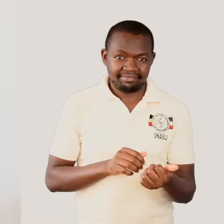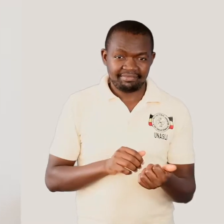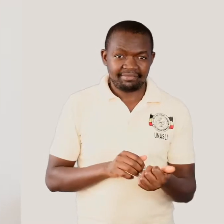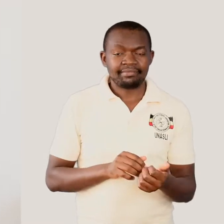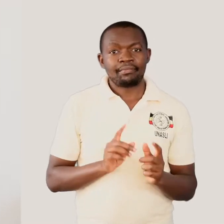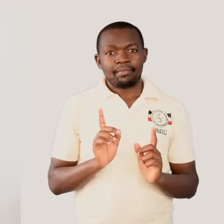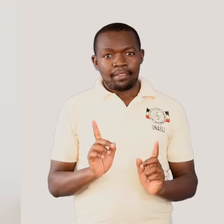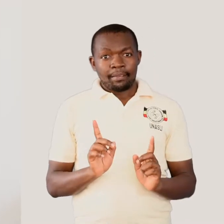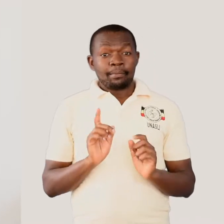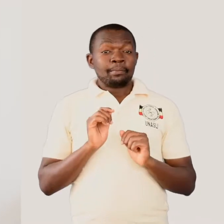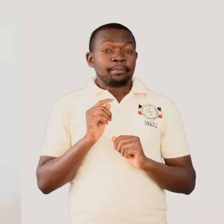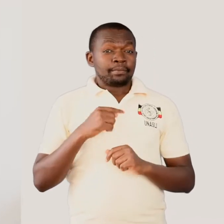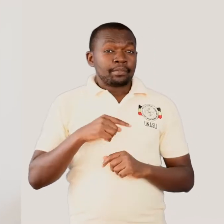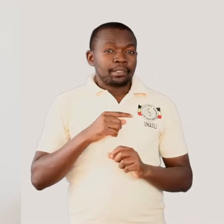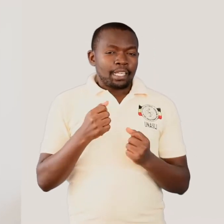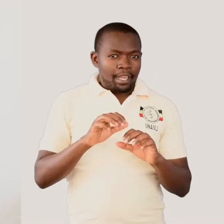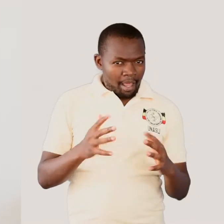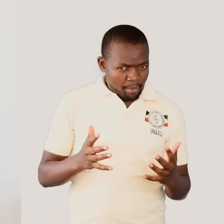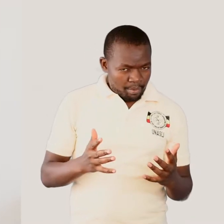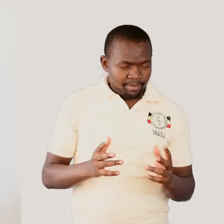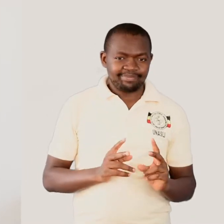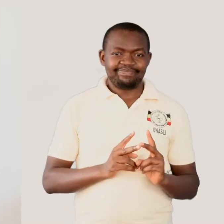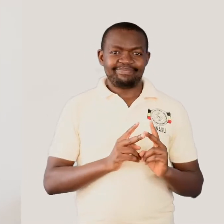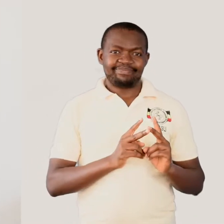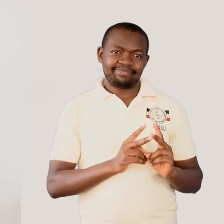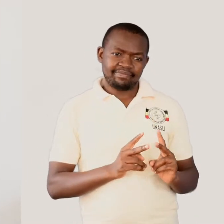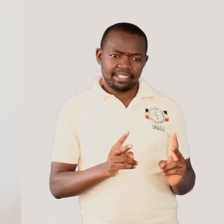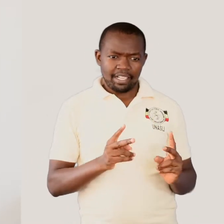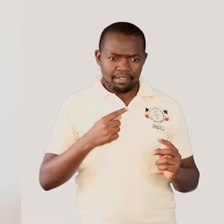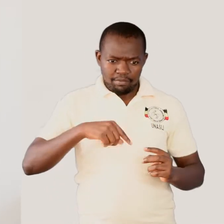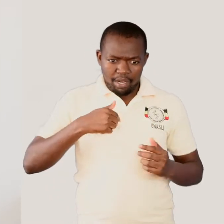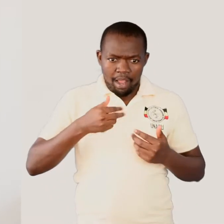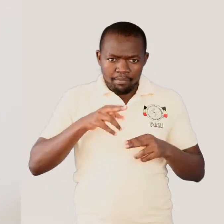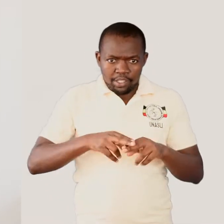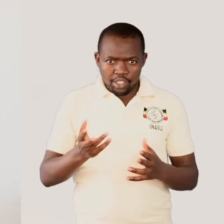Let us do it this way. Let us begin by looking around ourselves.